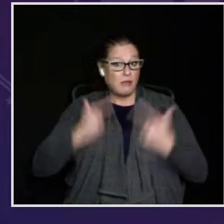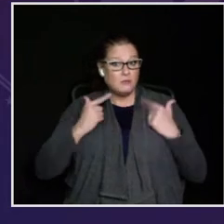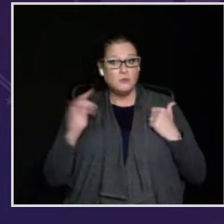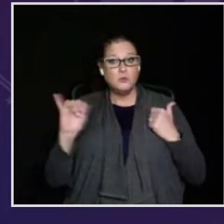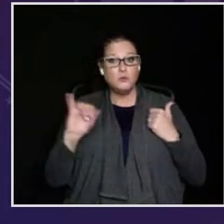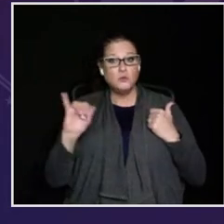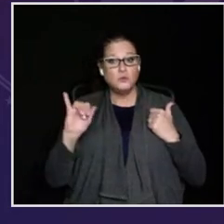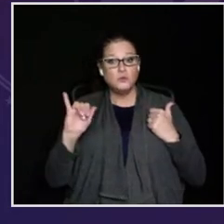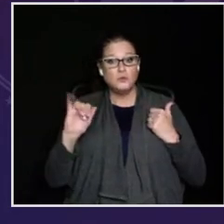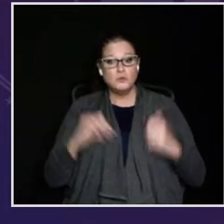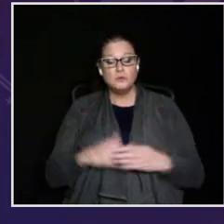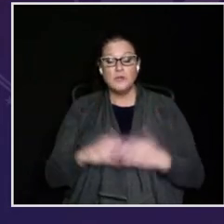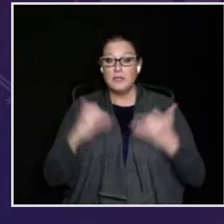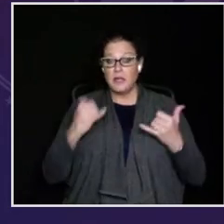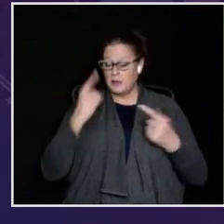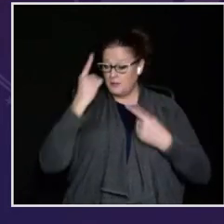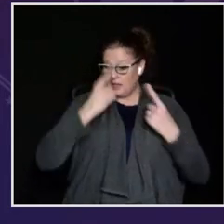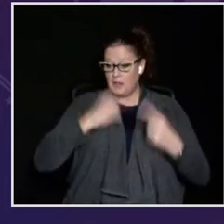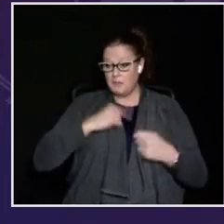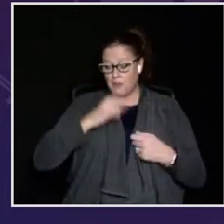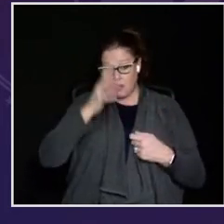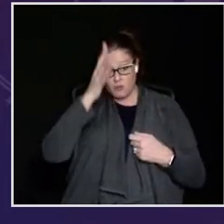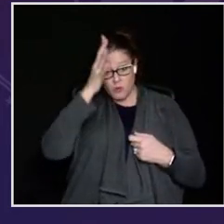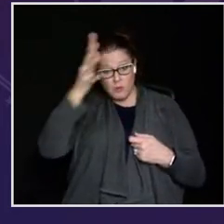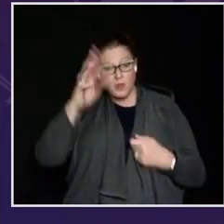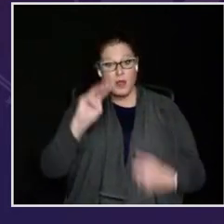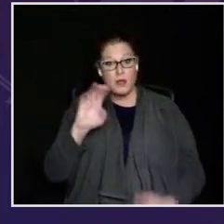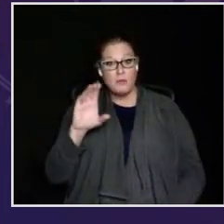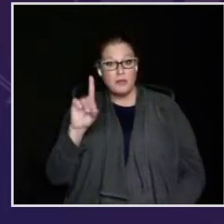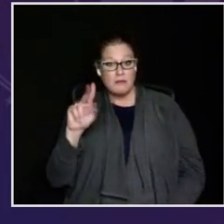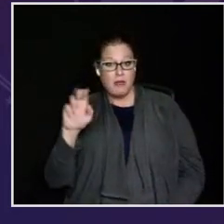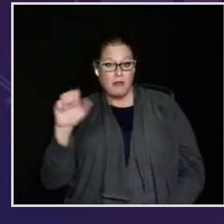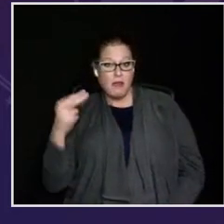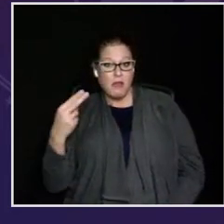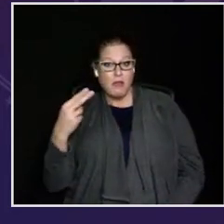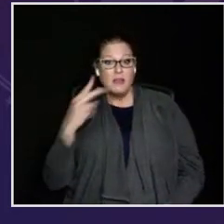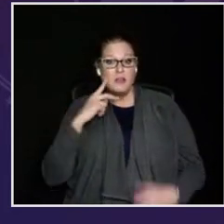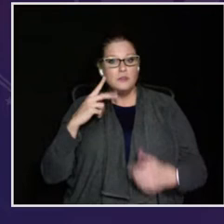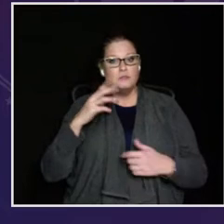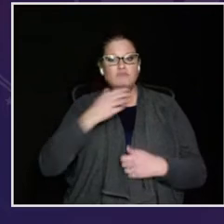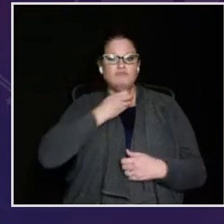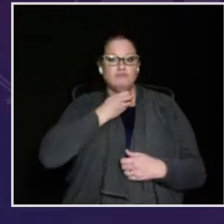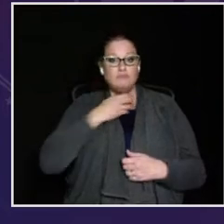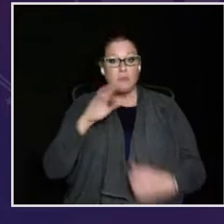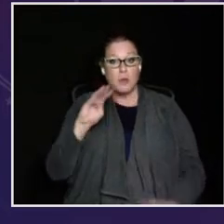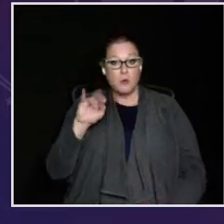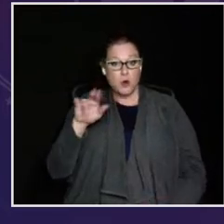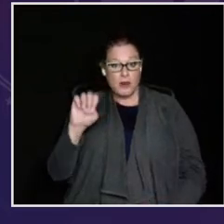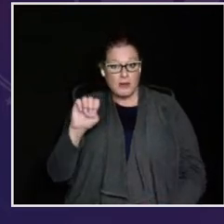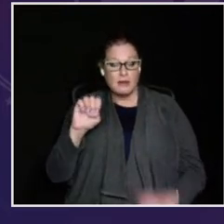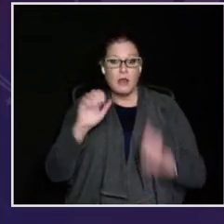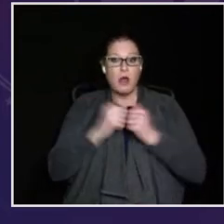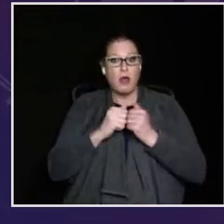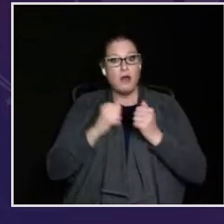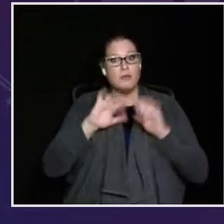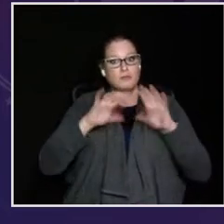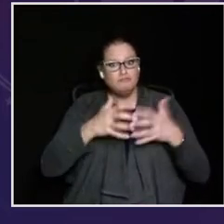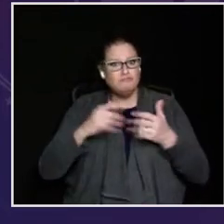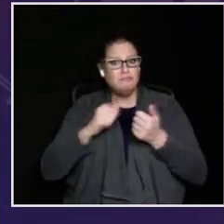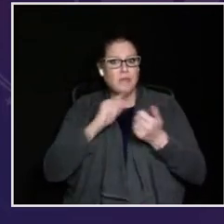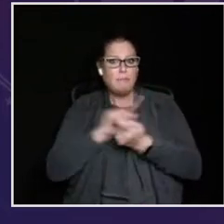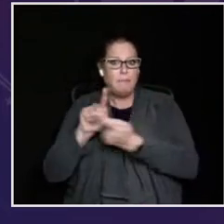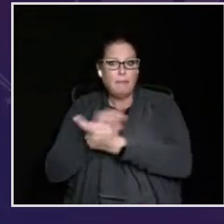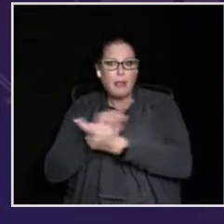I've been inspired by veterans in my life as well. Today, I'm thinking of my Grandpa McDonough, a Marine,